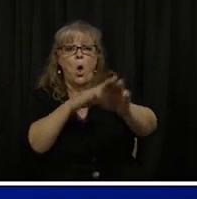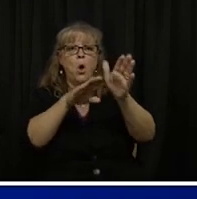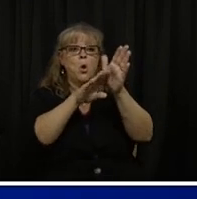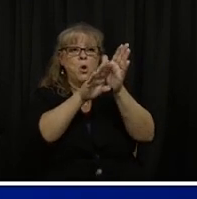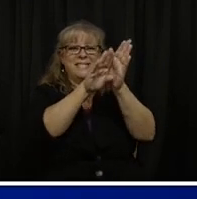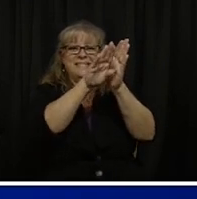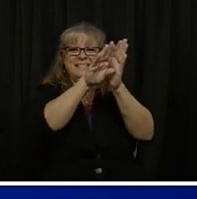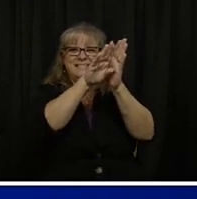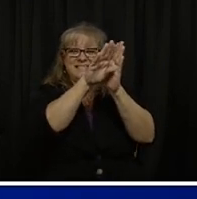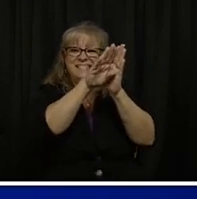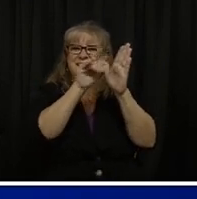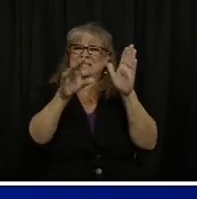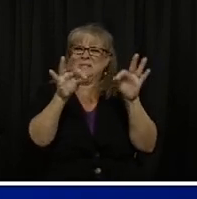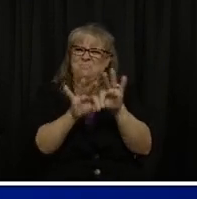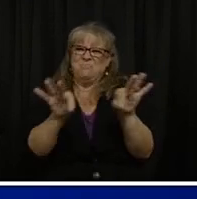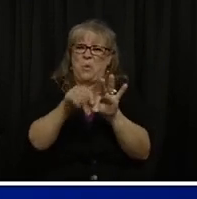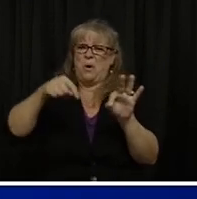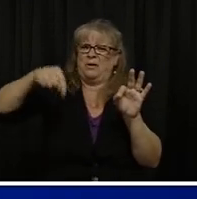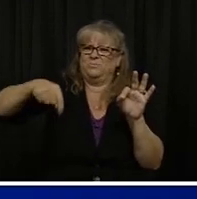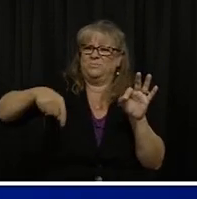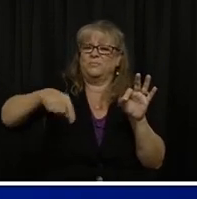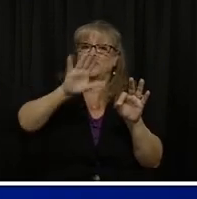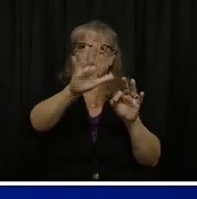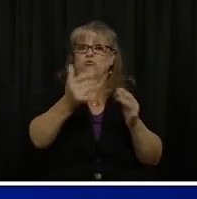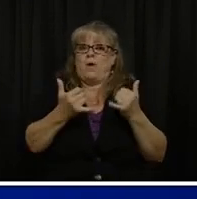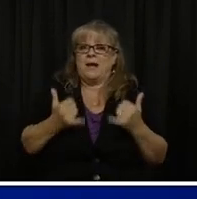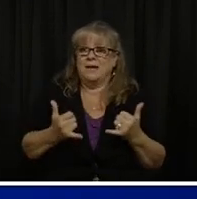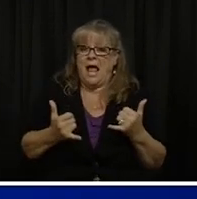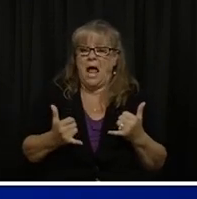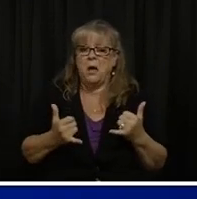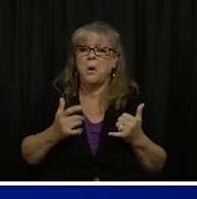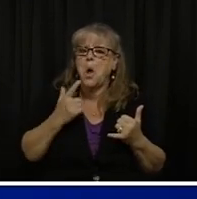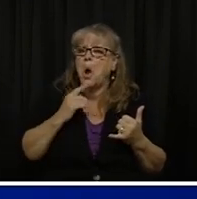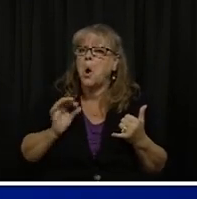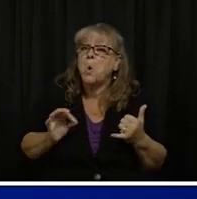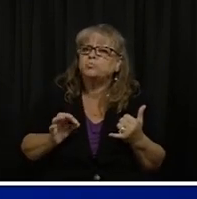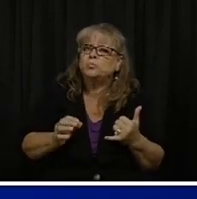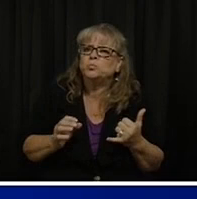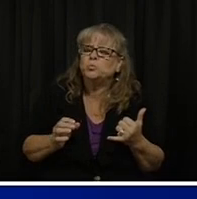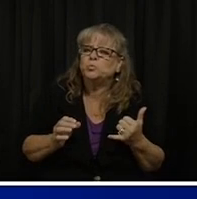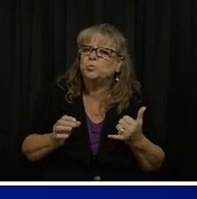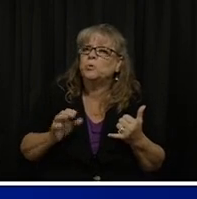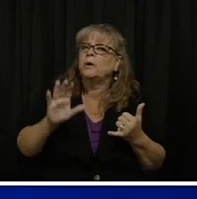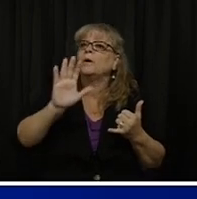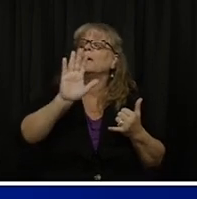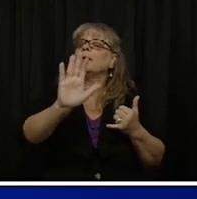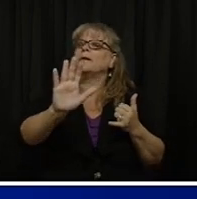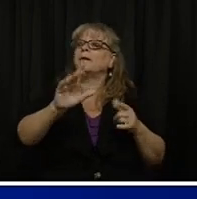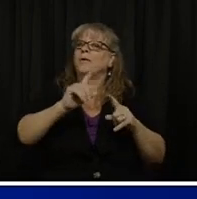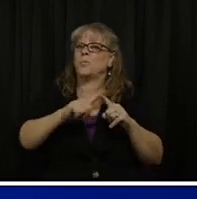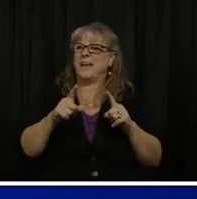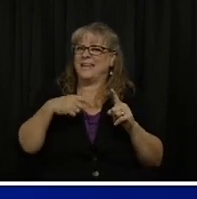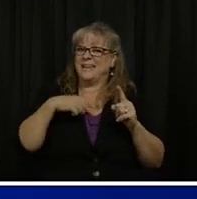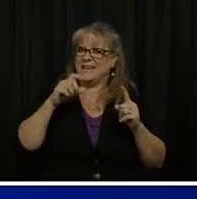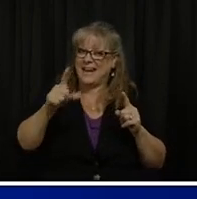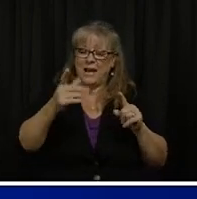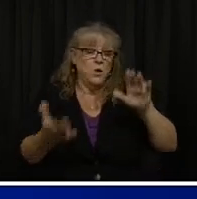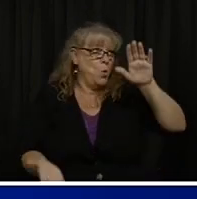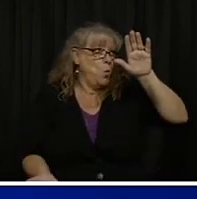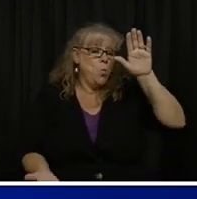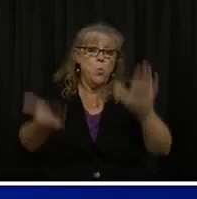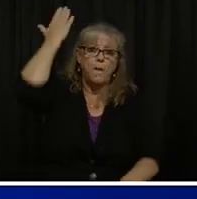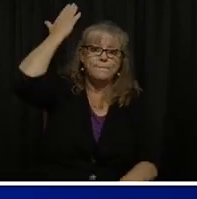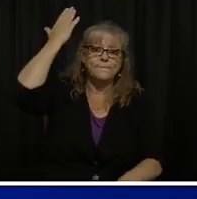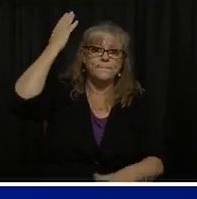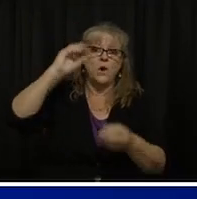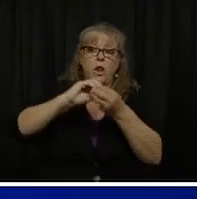state. Unfortunately, what we're seeing from the last few days of data is showing that we have the potential to exceed our ICU bed capacity